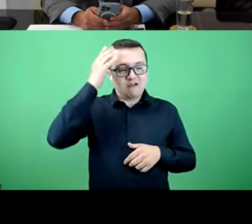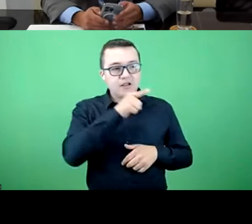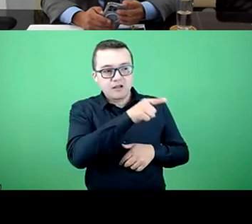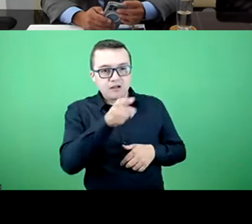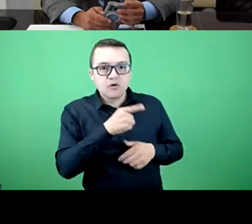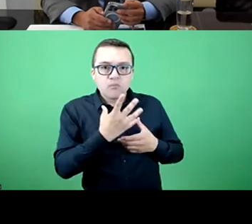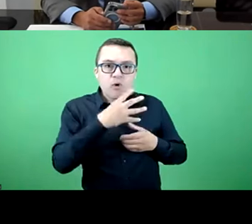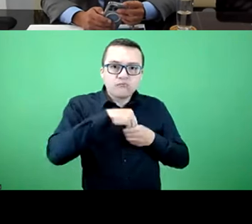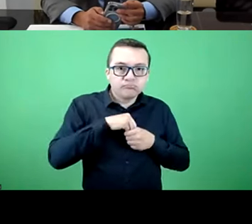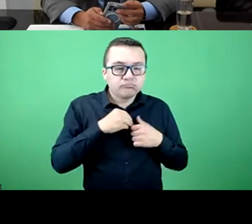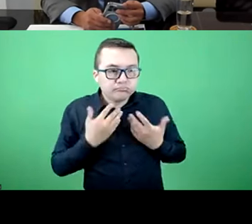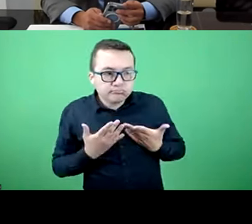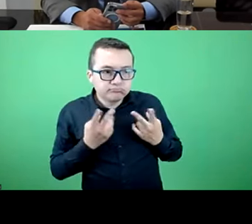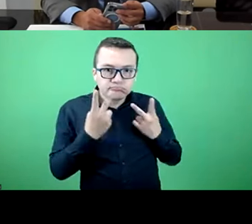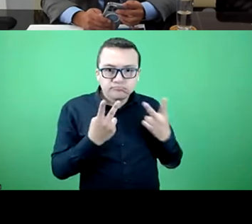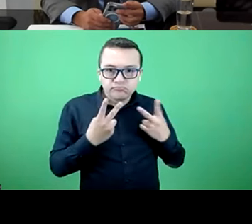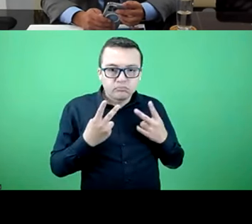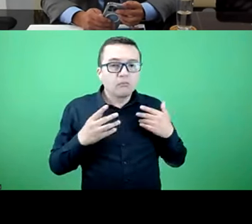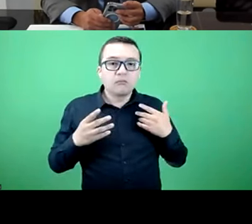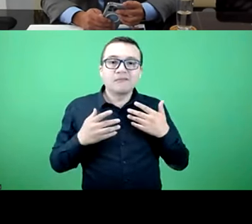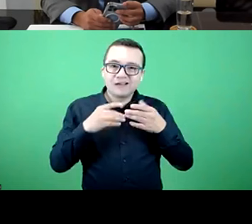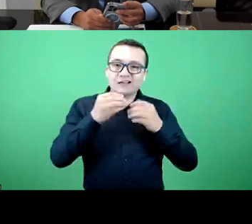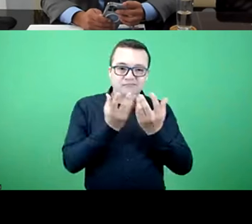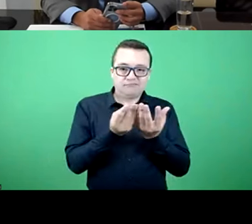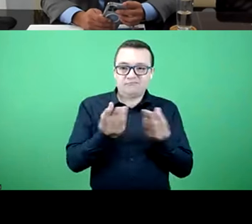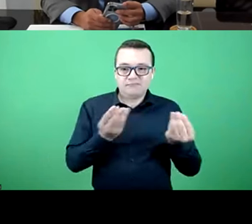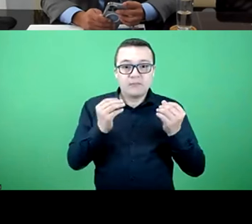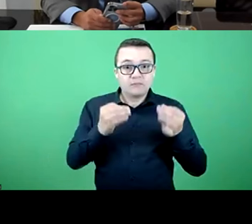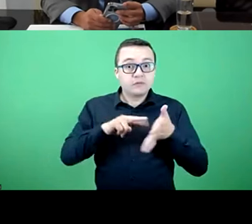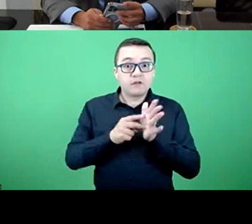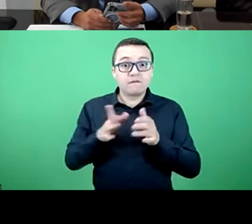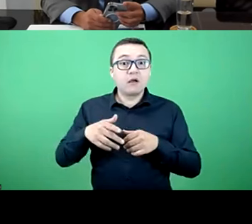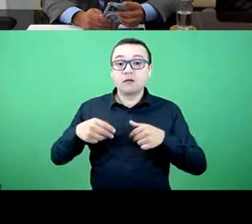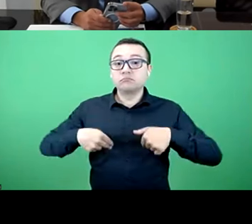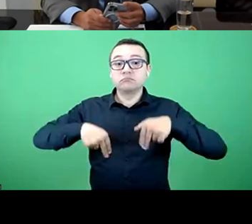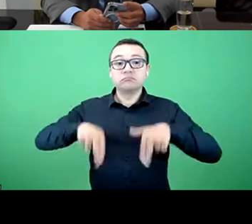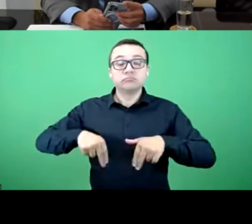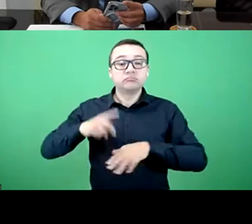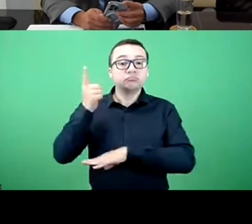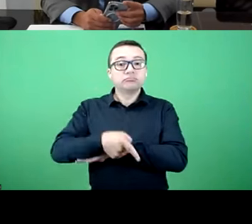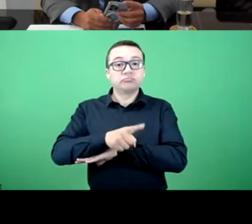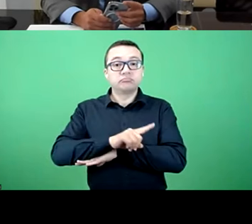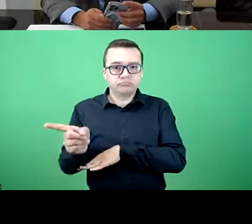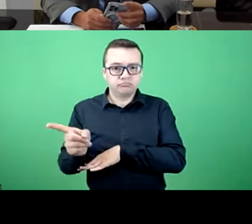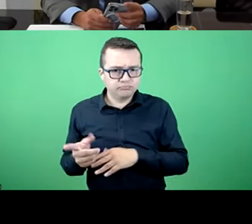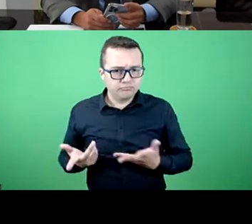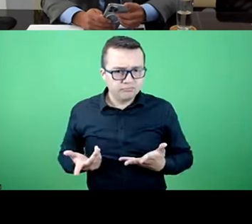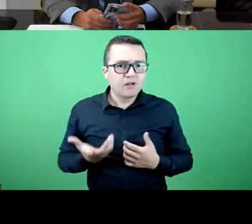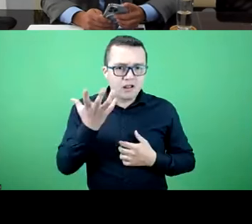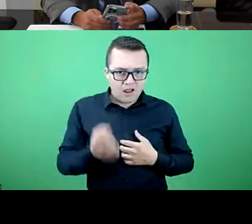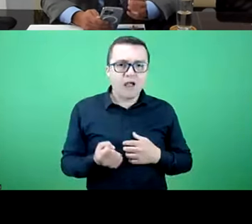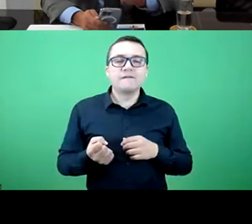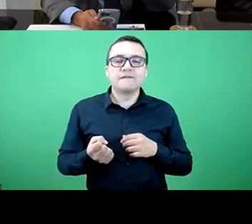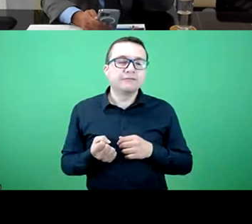problems before uh hiring the surface that that is the patient needs to be aware of the